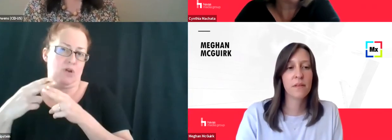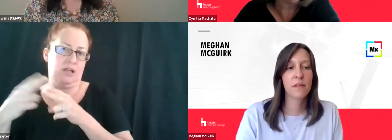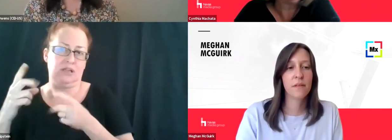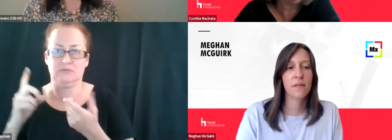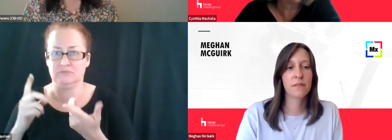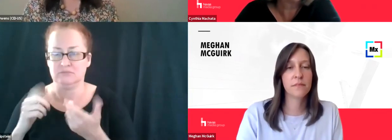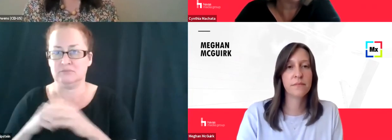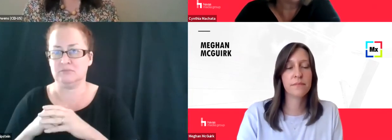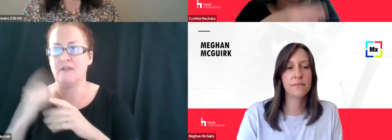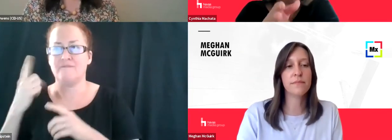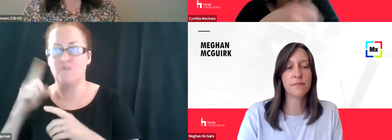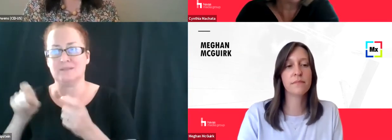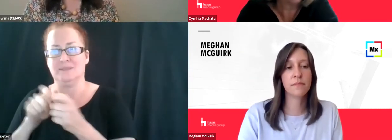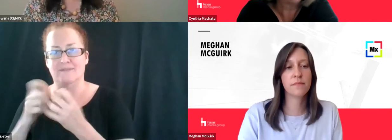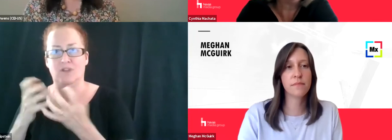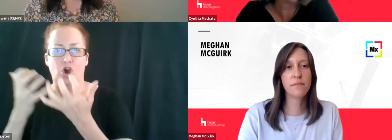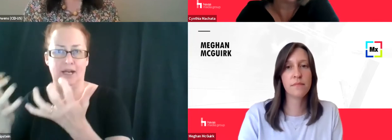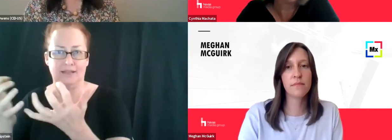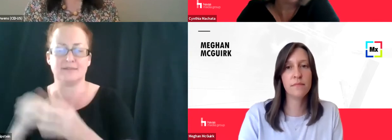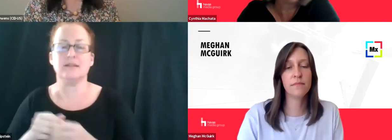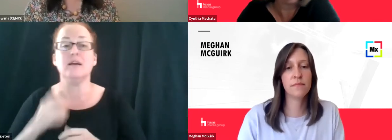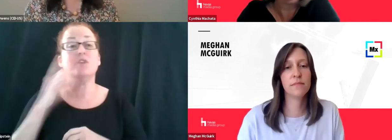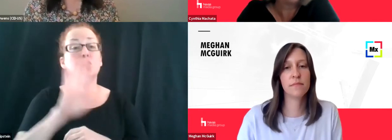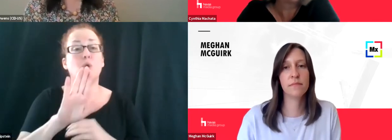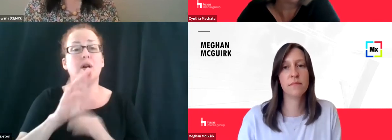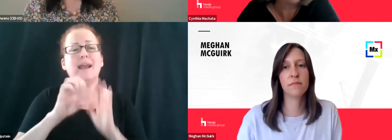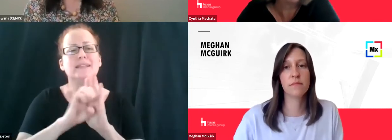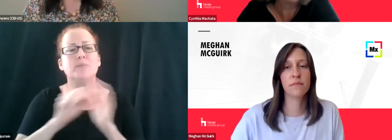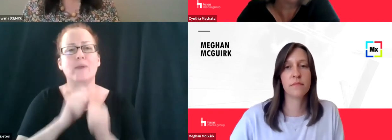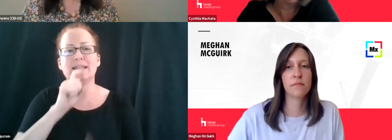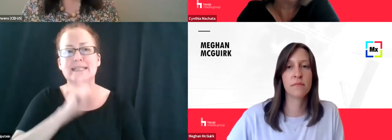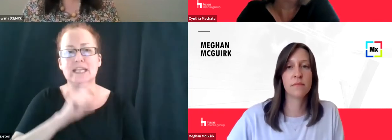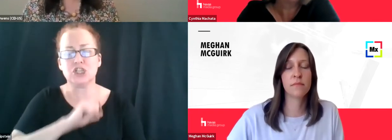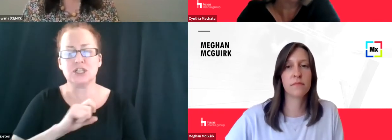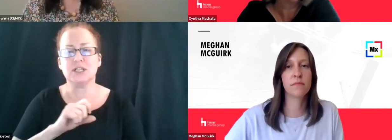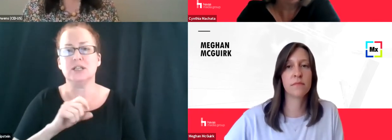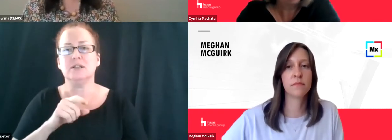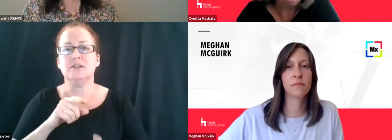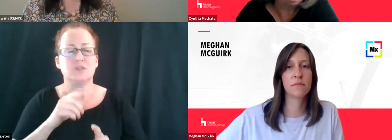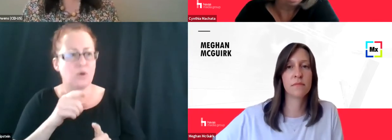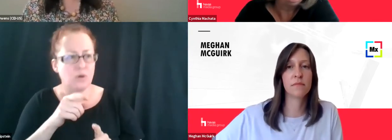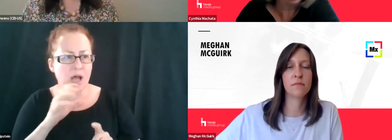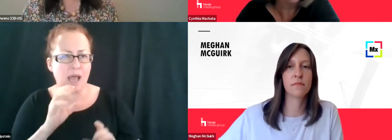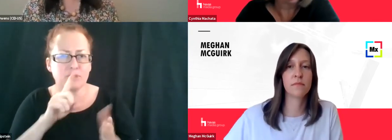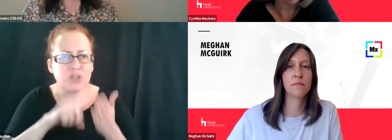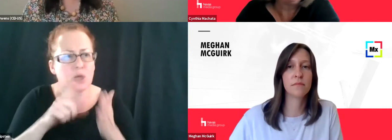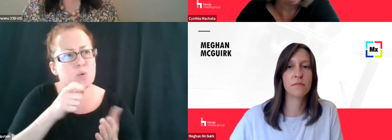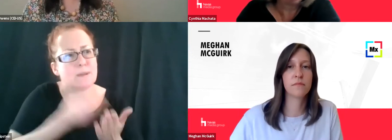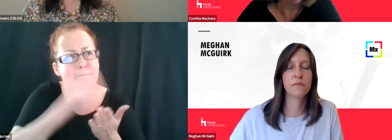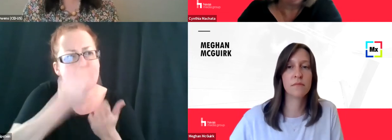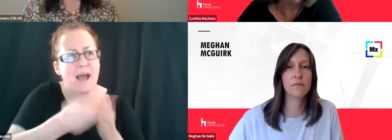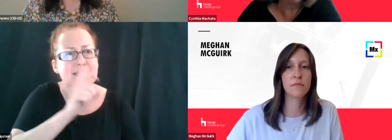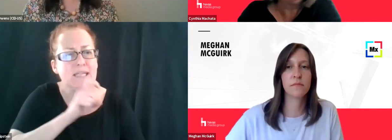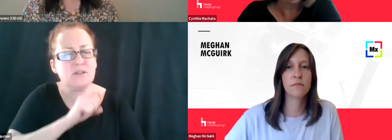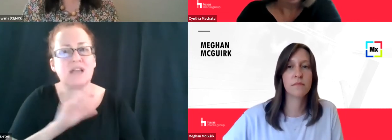against a specific audience. So back to the sneaker example, if, if I'm looking for people who were buying sneakers, I would go to a third